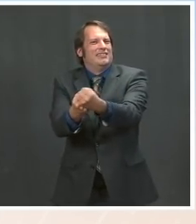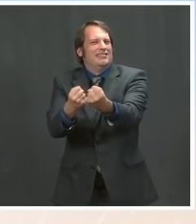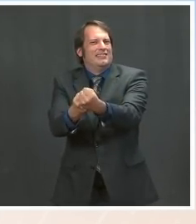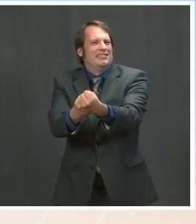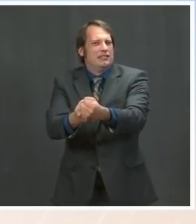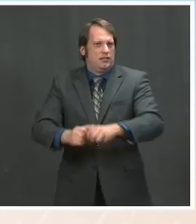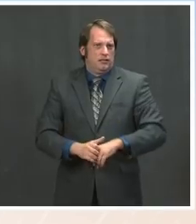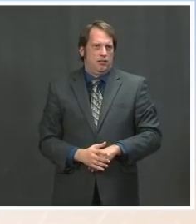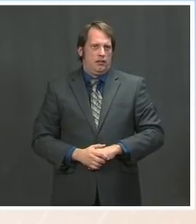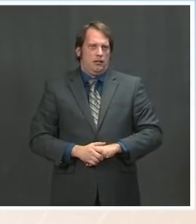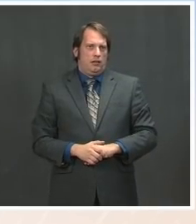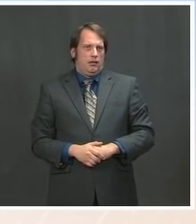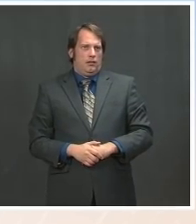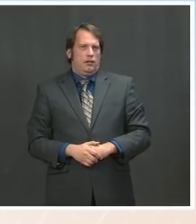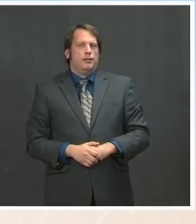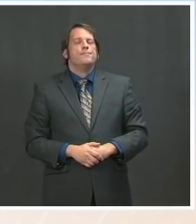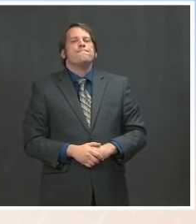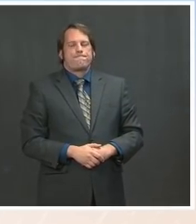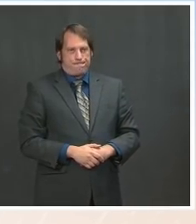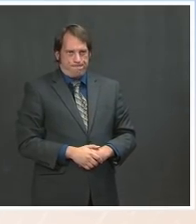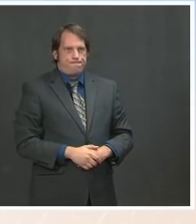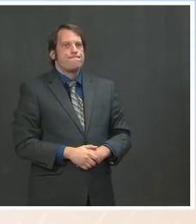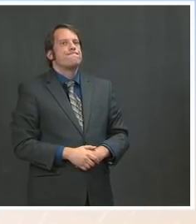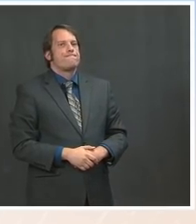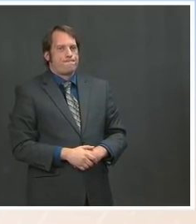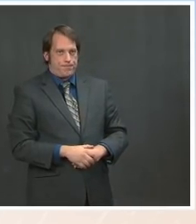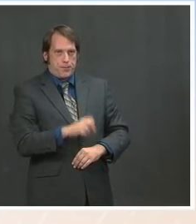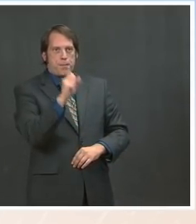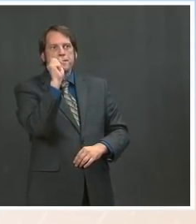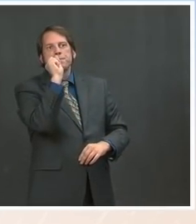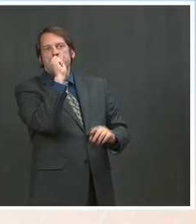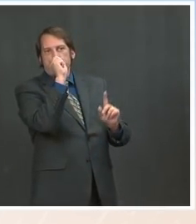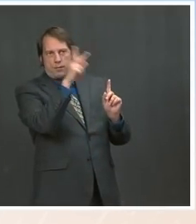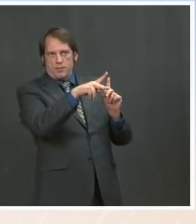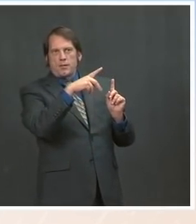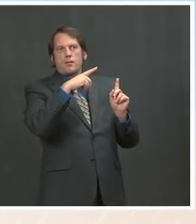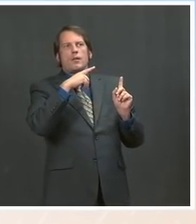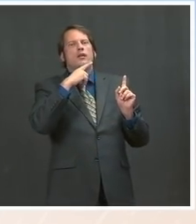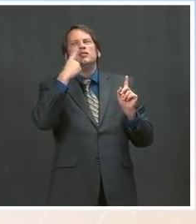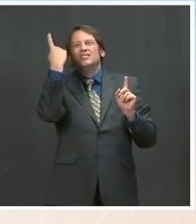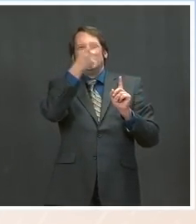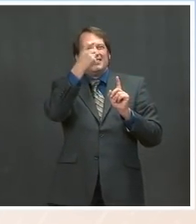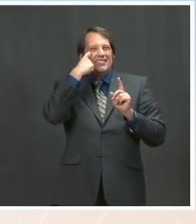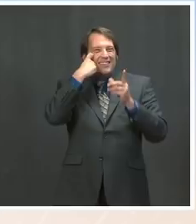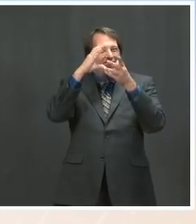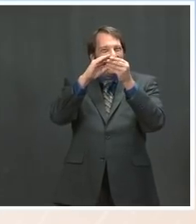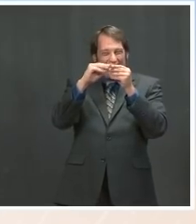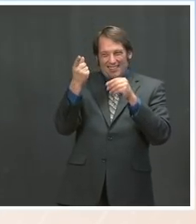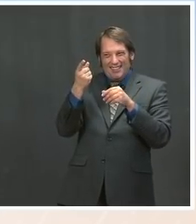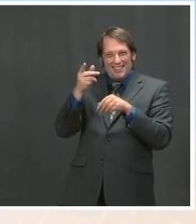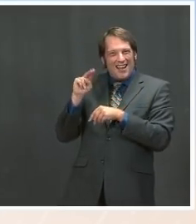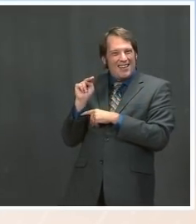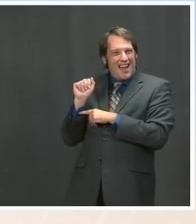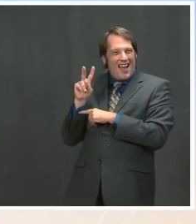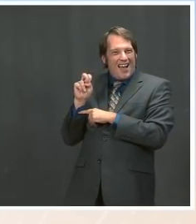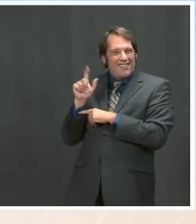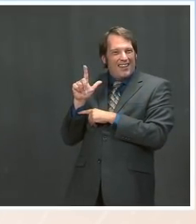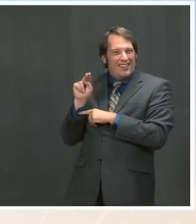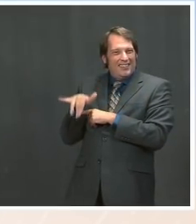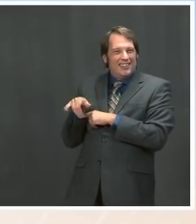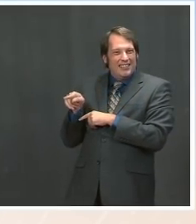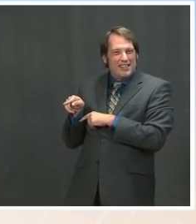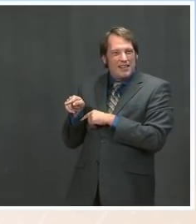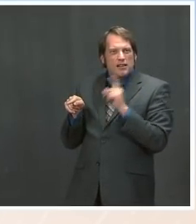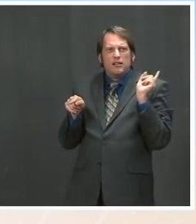The But it did mention Navalny. And the Russians, of course, last week, said that President Biden didn't mention him in their call. Any reason